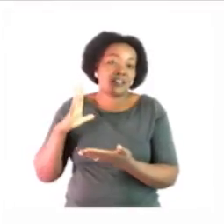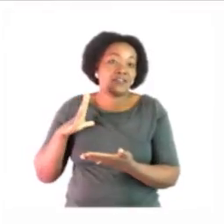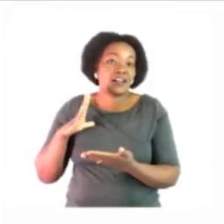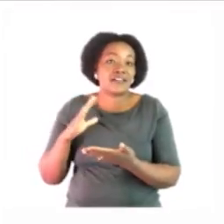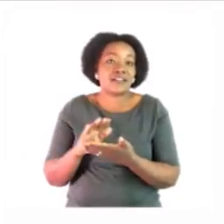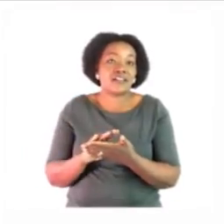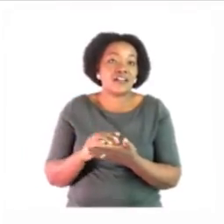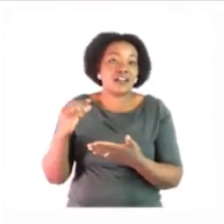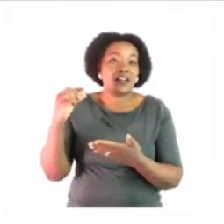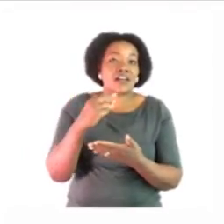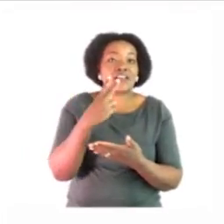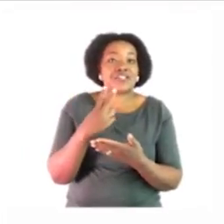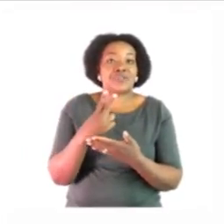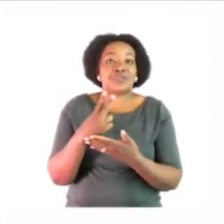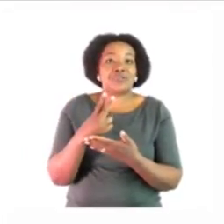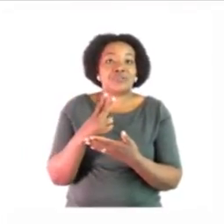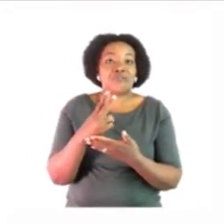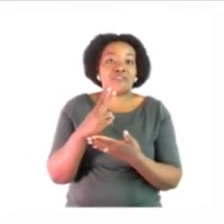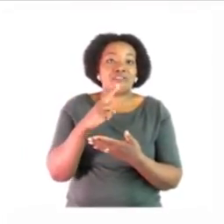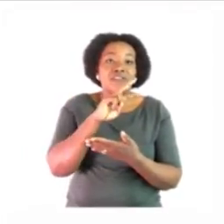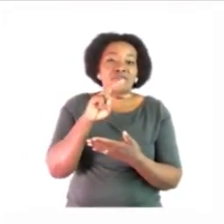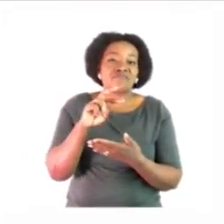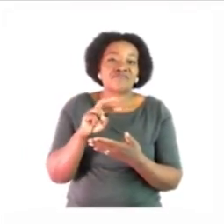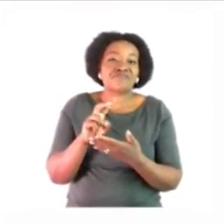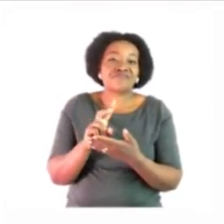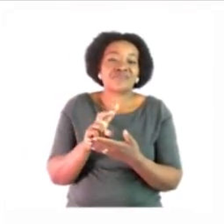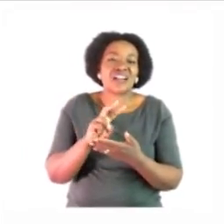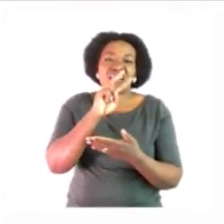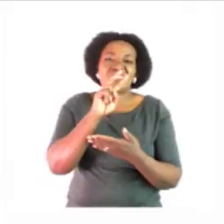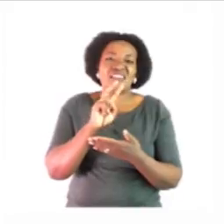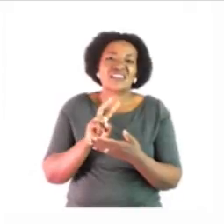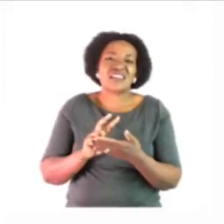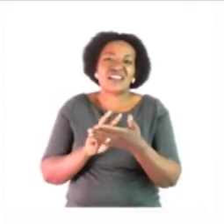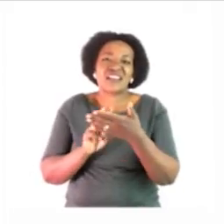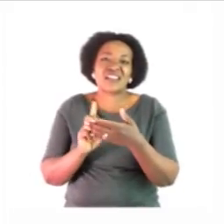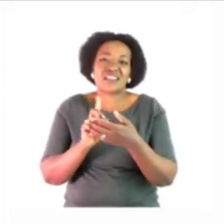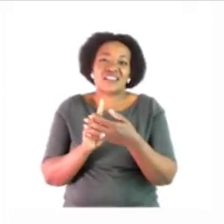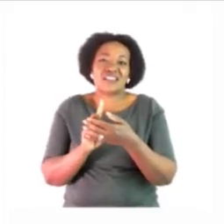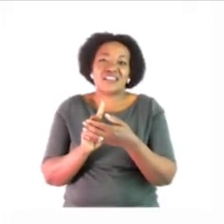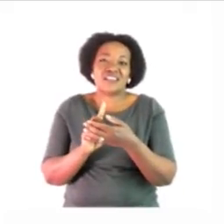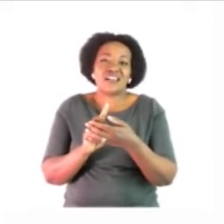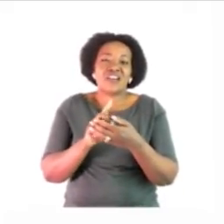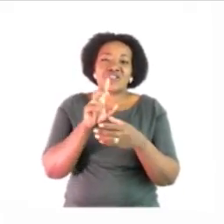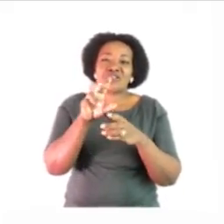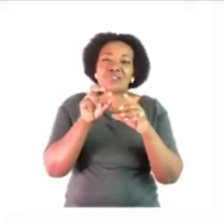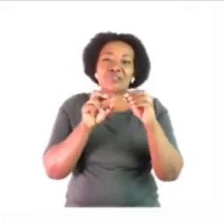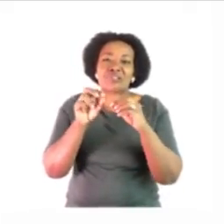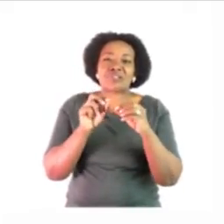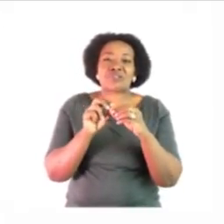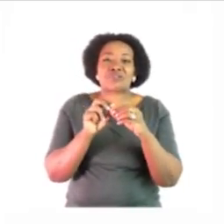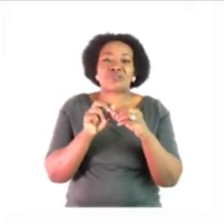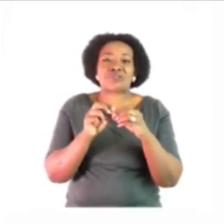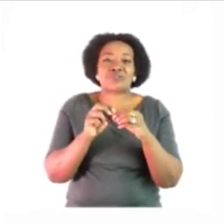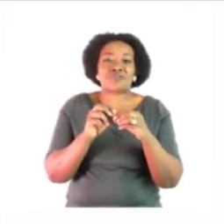grade two level digraphs let us read the instruction read and find the words with the